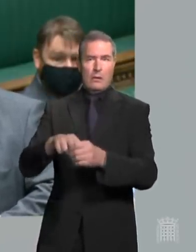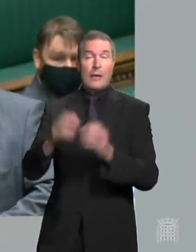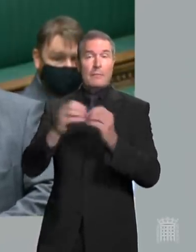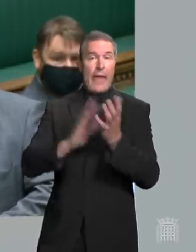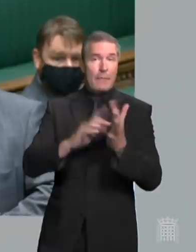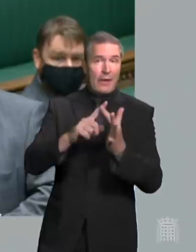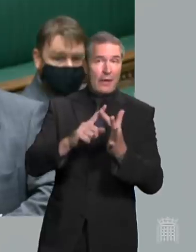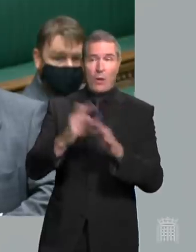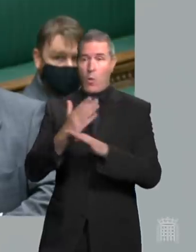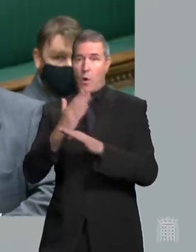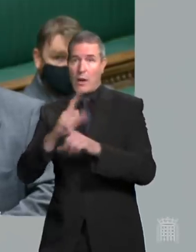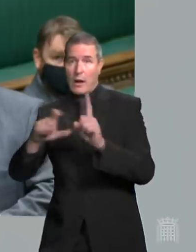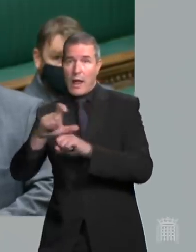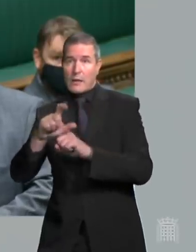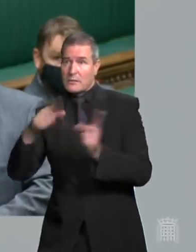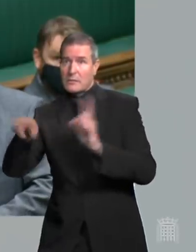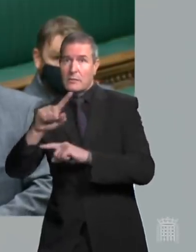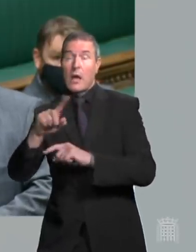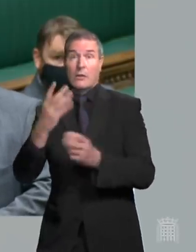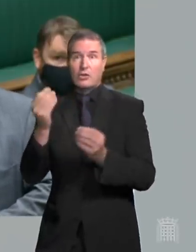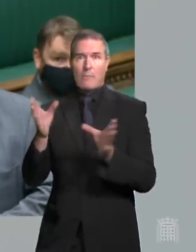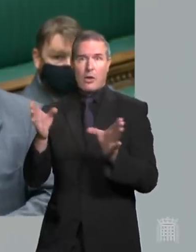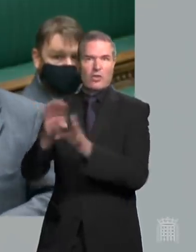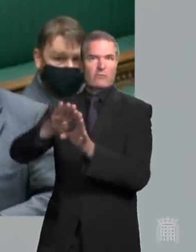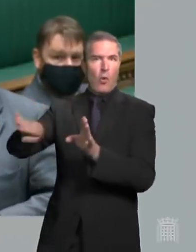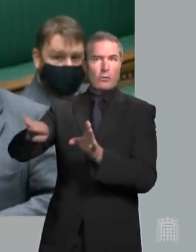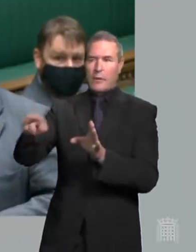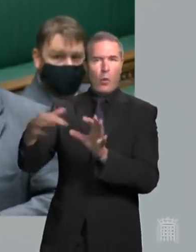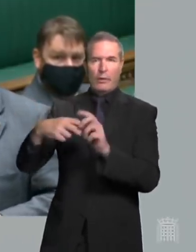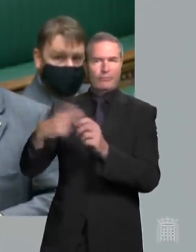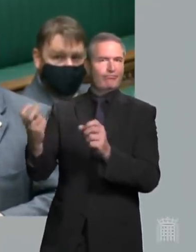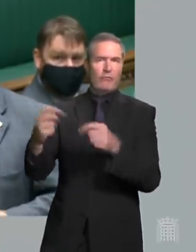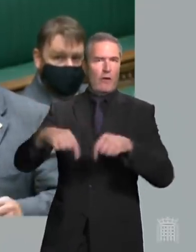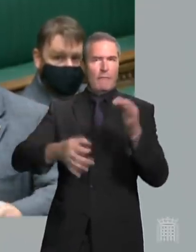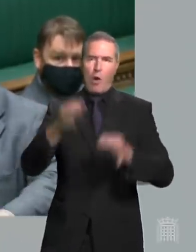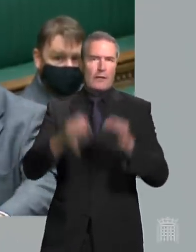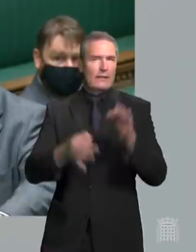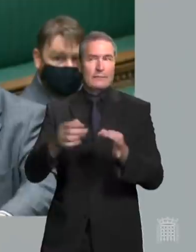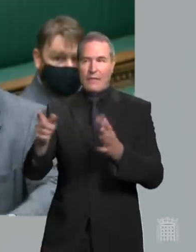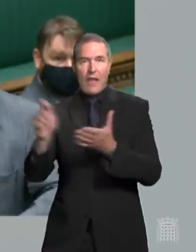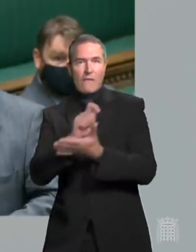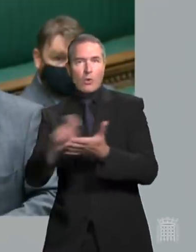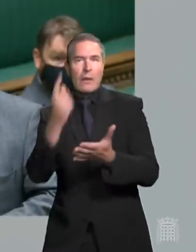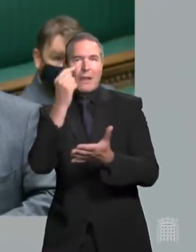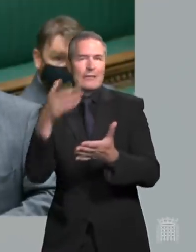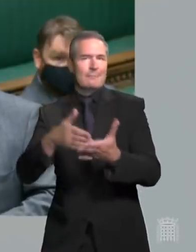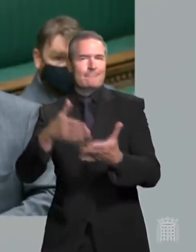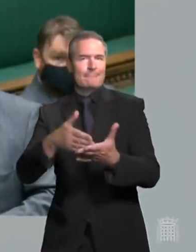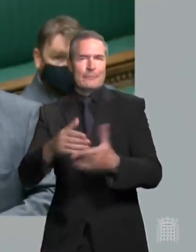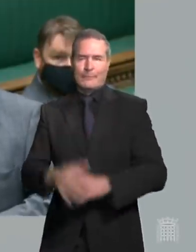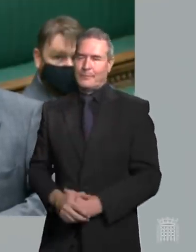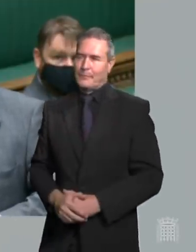communities, and others already marginalised in society, creating barriers to vote. Prime Minister,